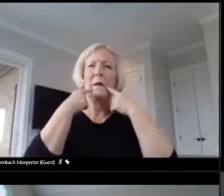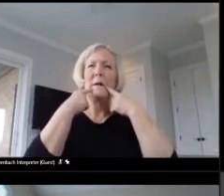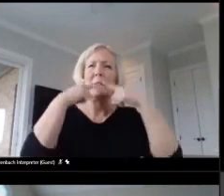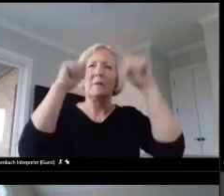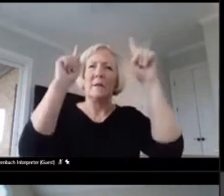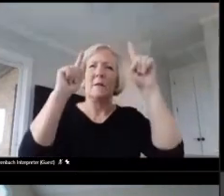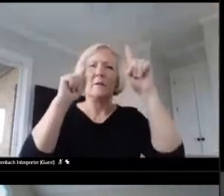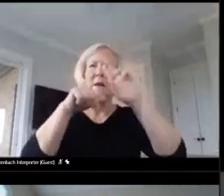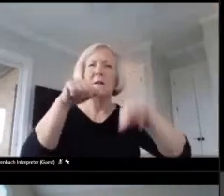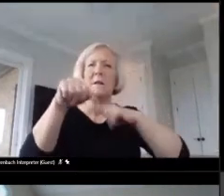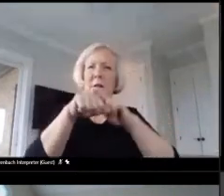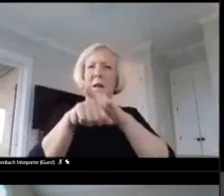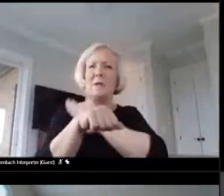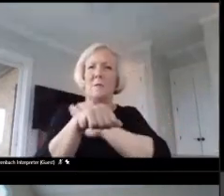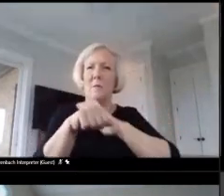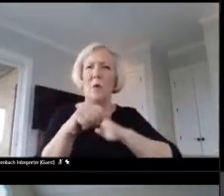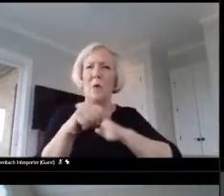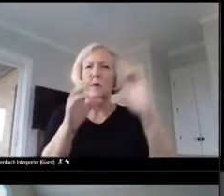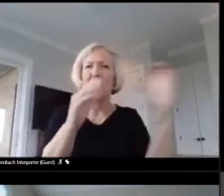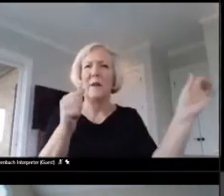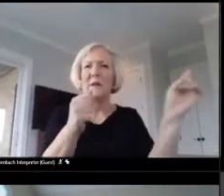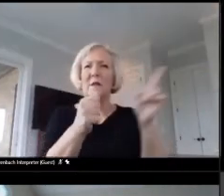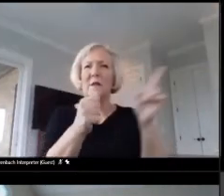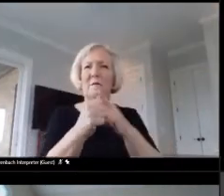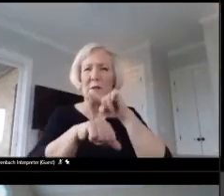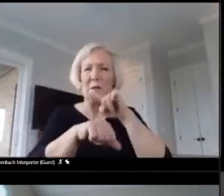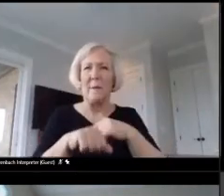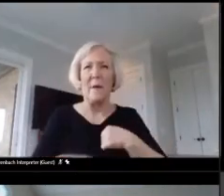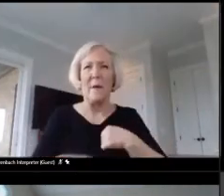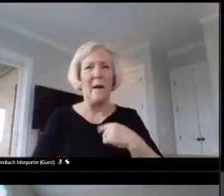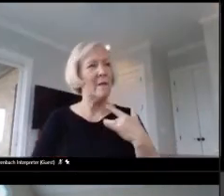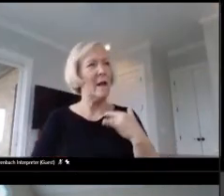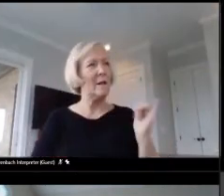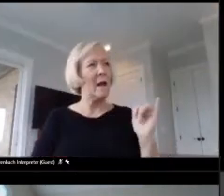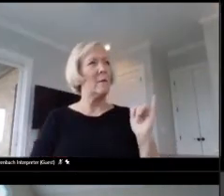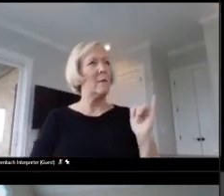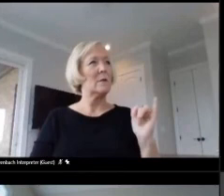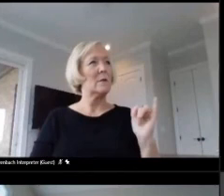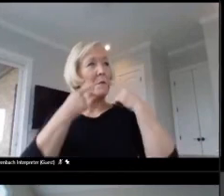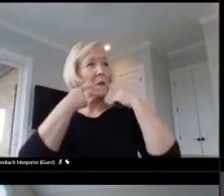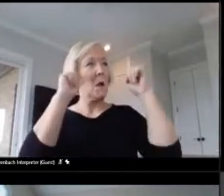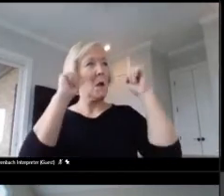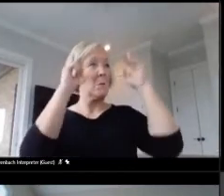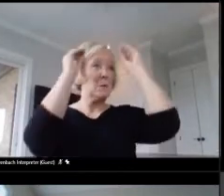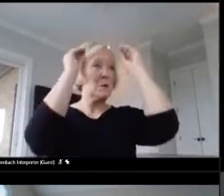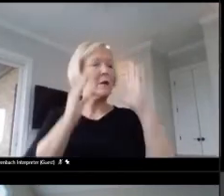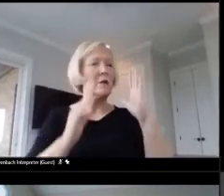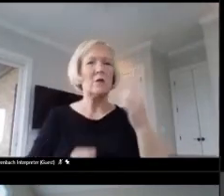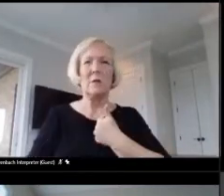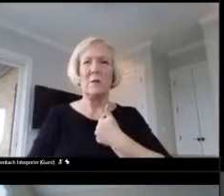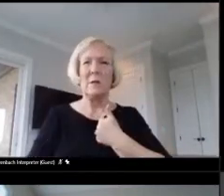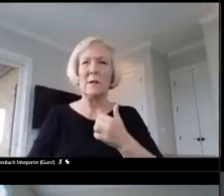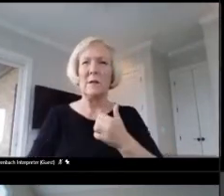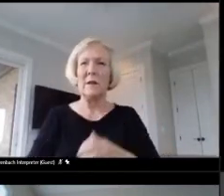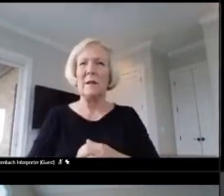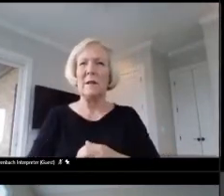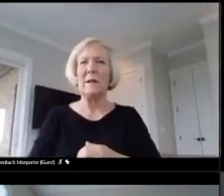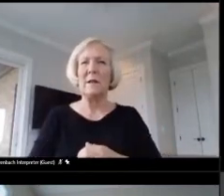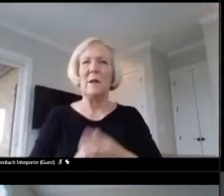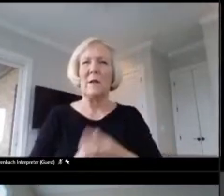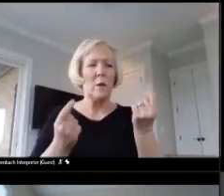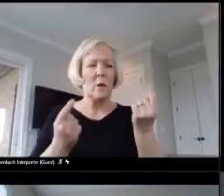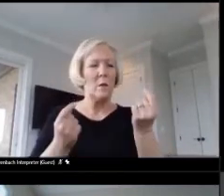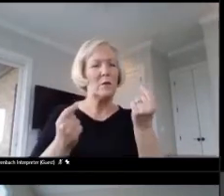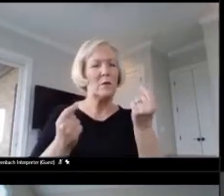time. I just felt like I was an accomplished teacher in that the things that I was doing in my classroom